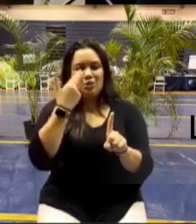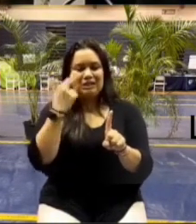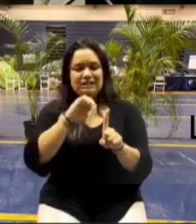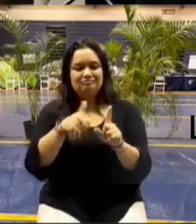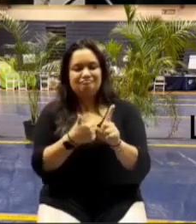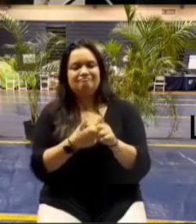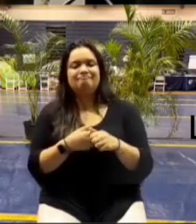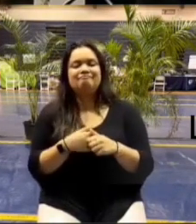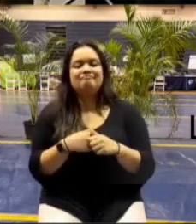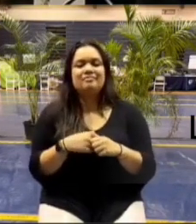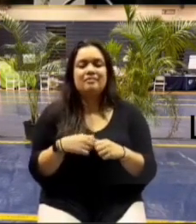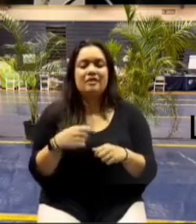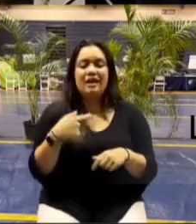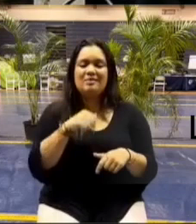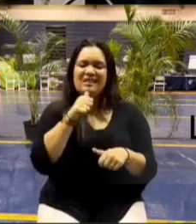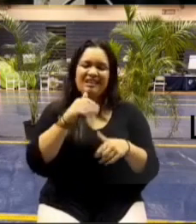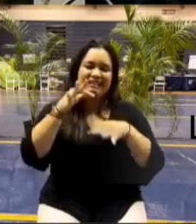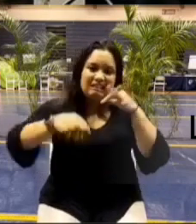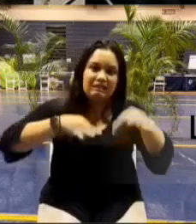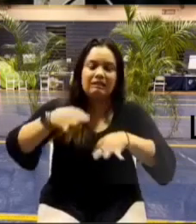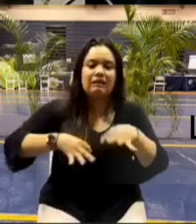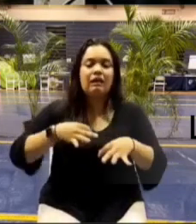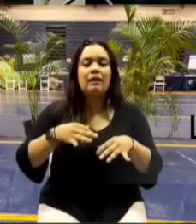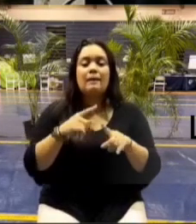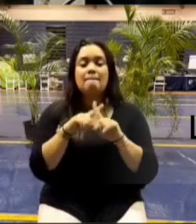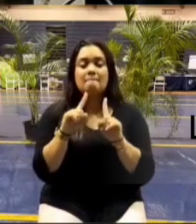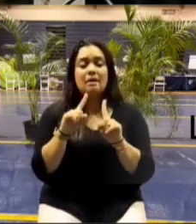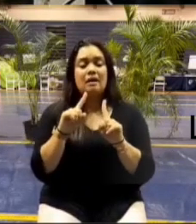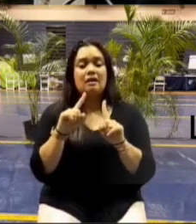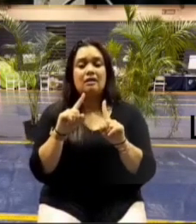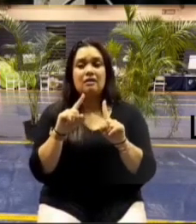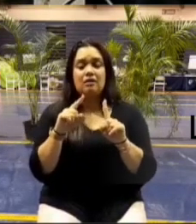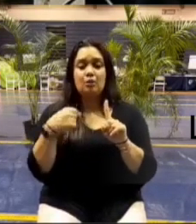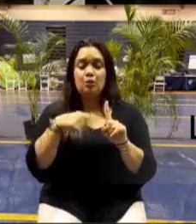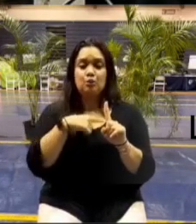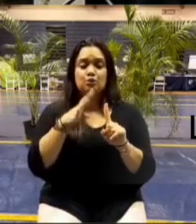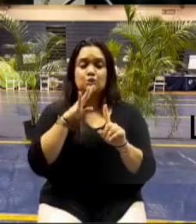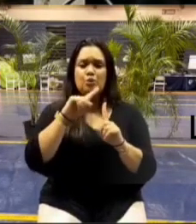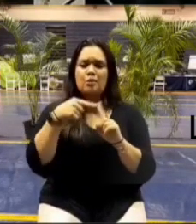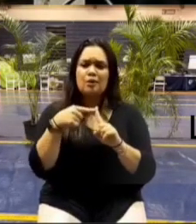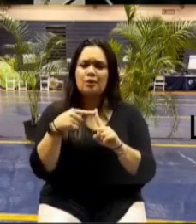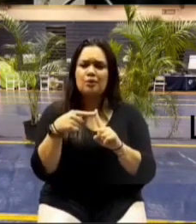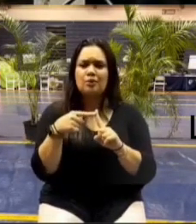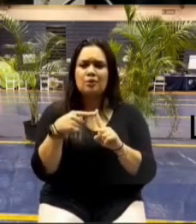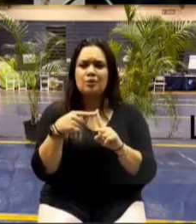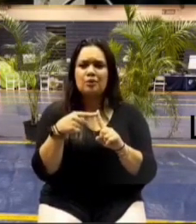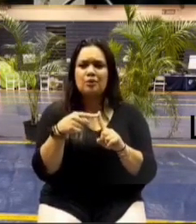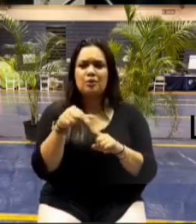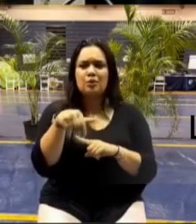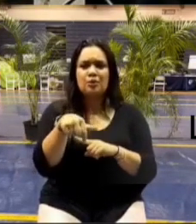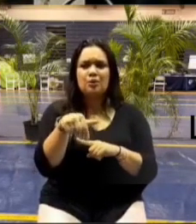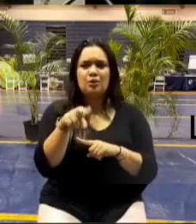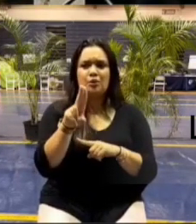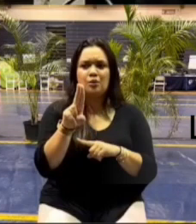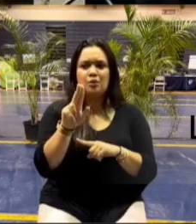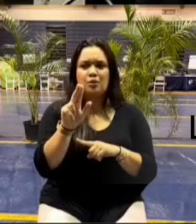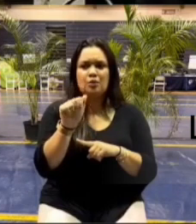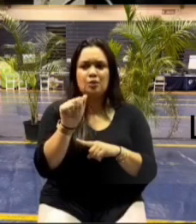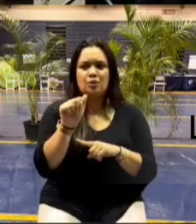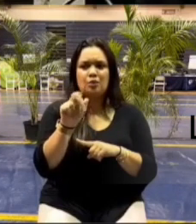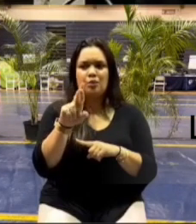particular issue i'm not going to get into a lot of detail we're talking about the quarry that is the central maui